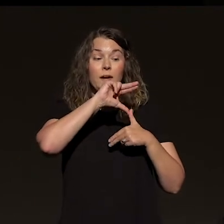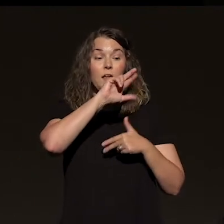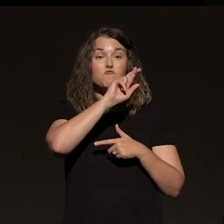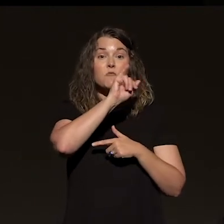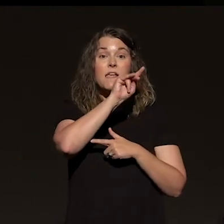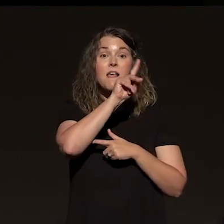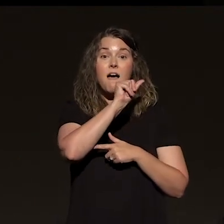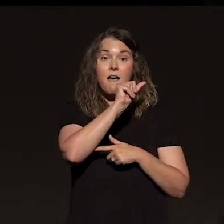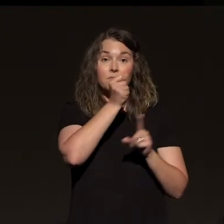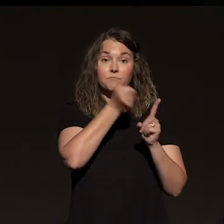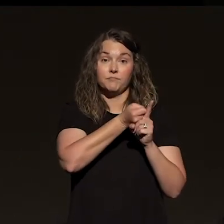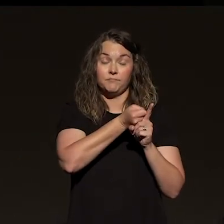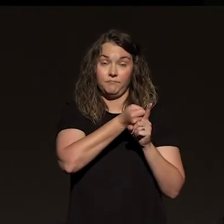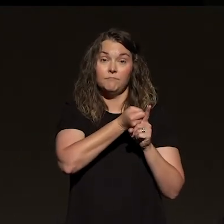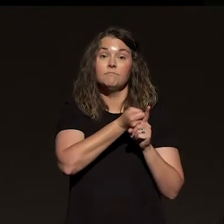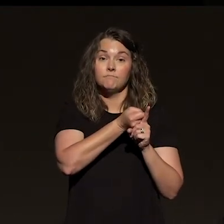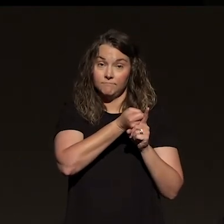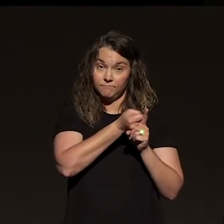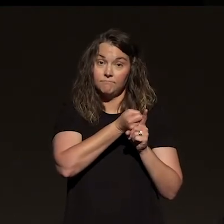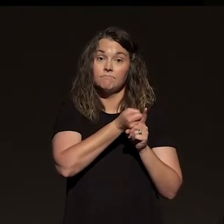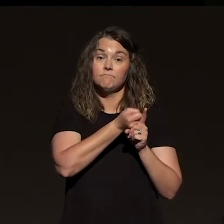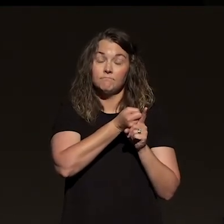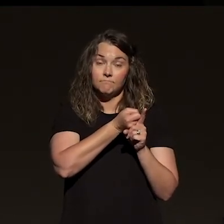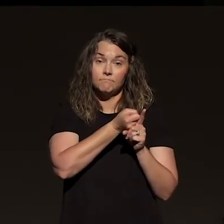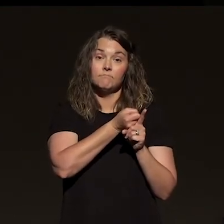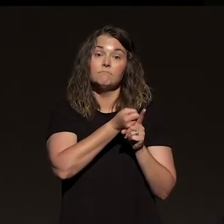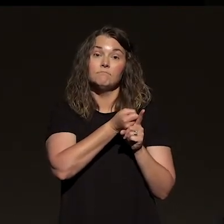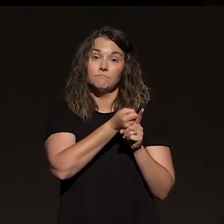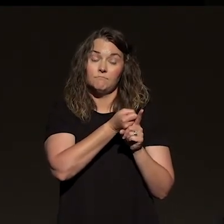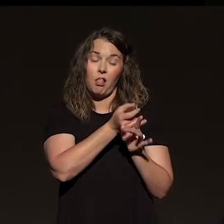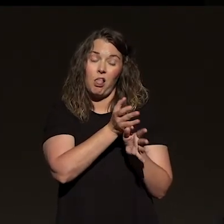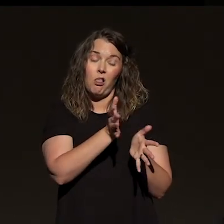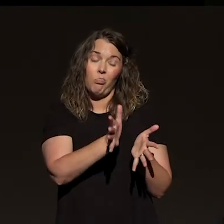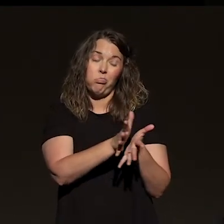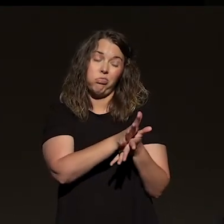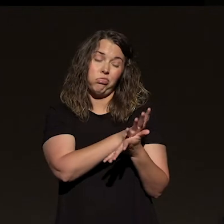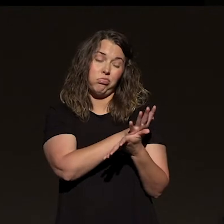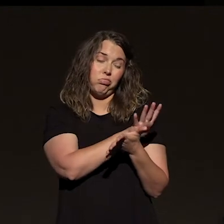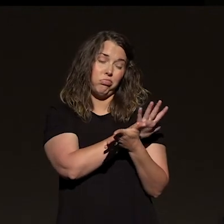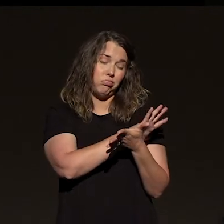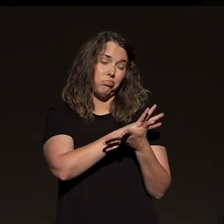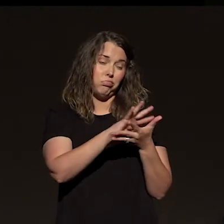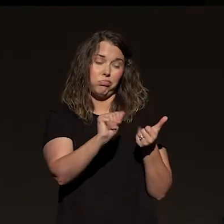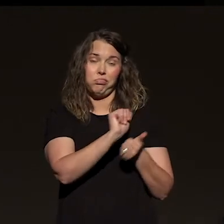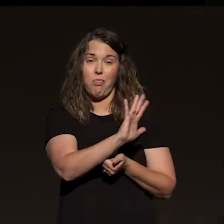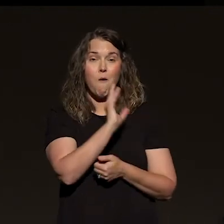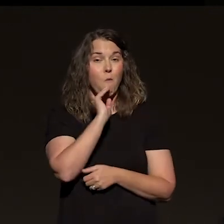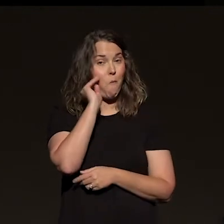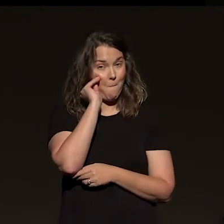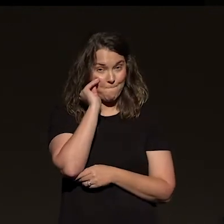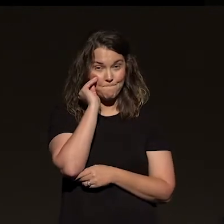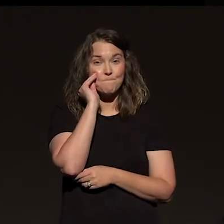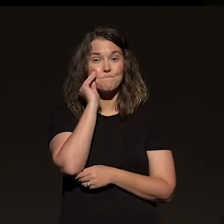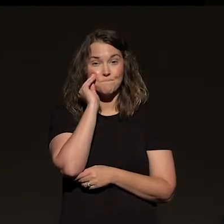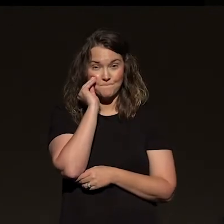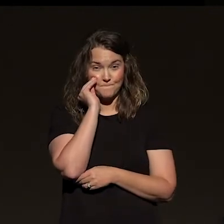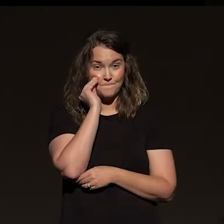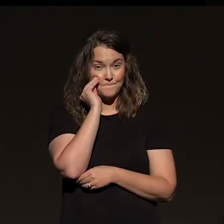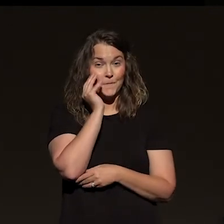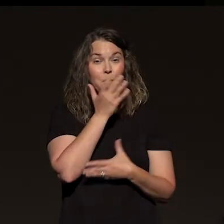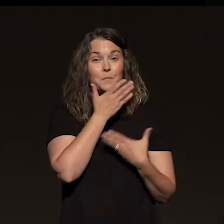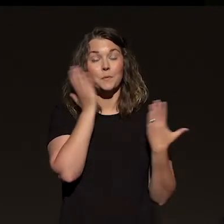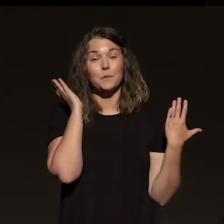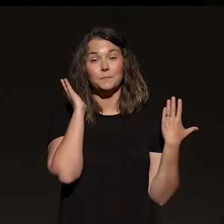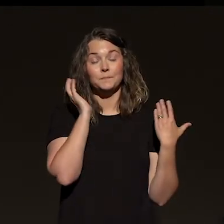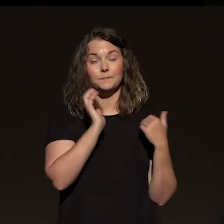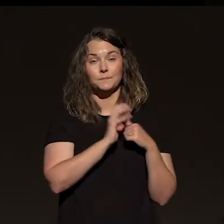came. And Hurricane Rita decimated their house, leveled it, blew it away,